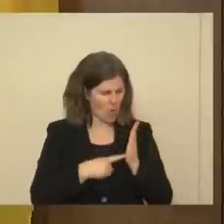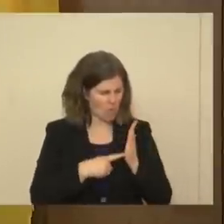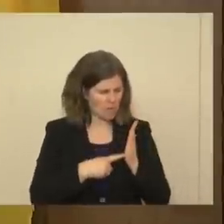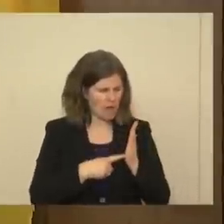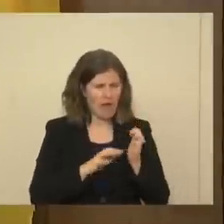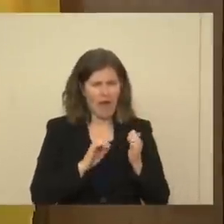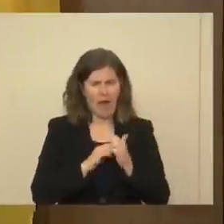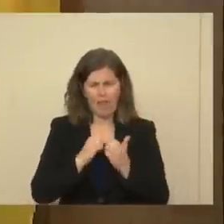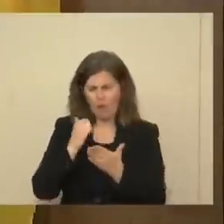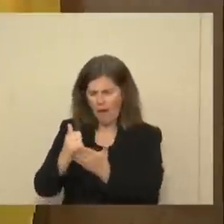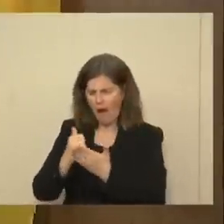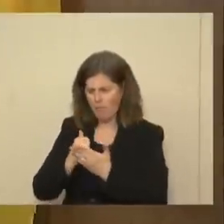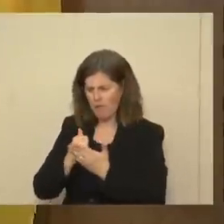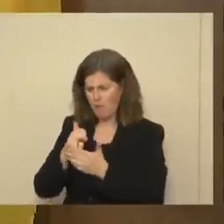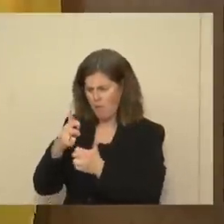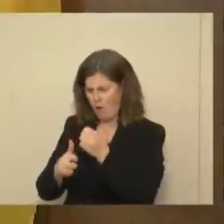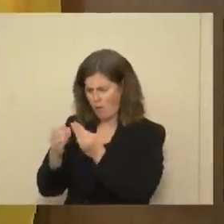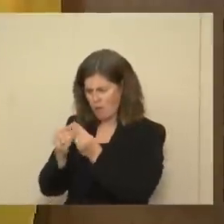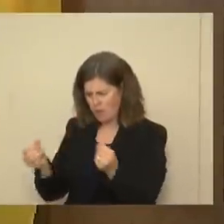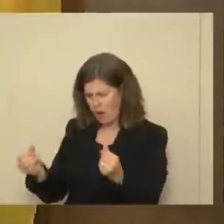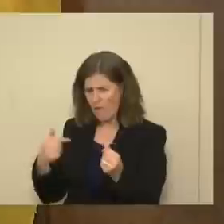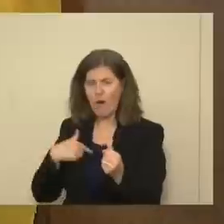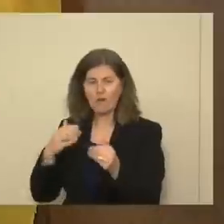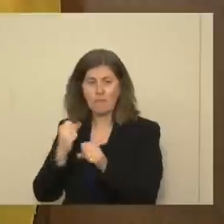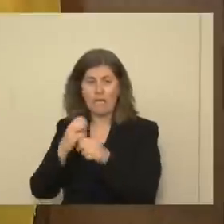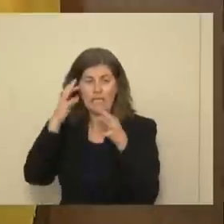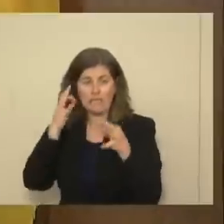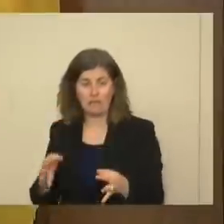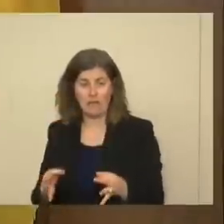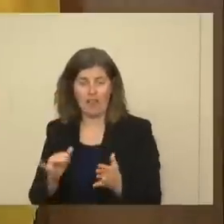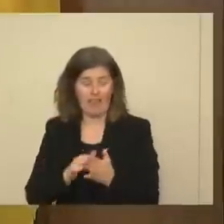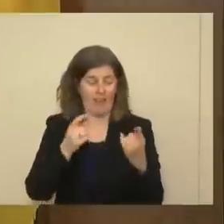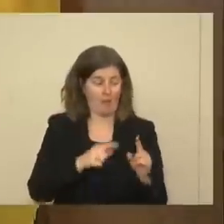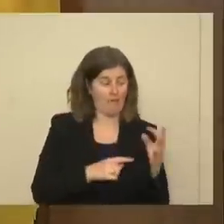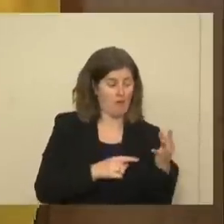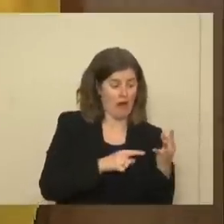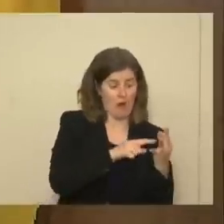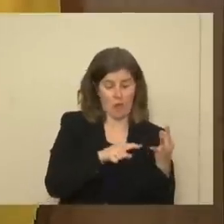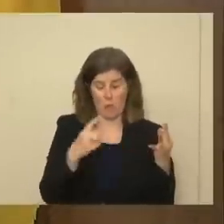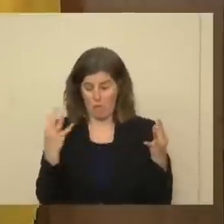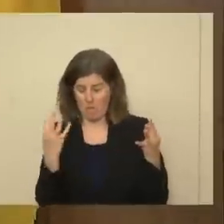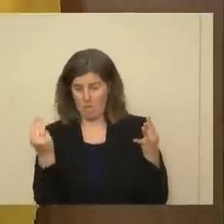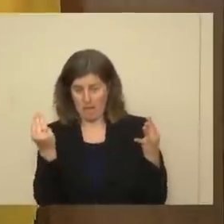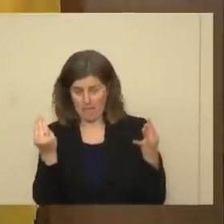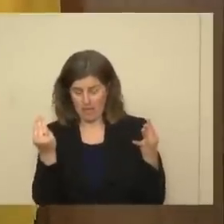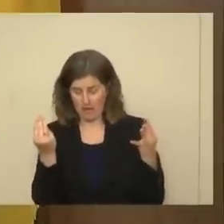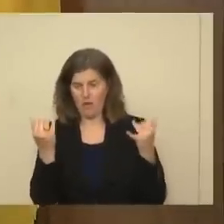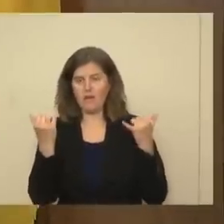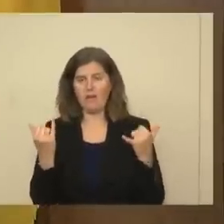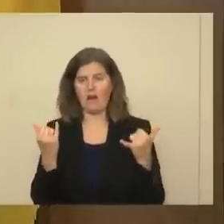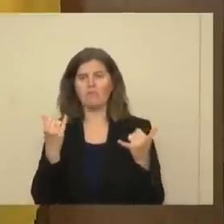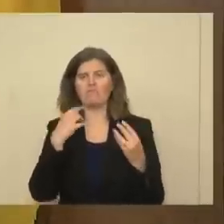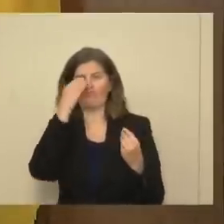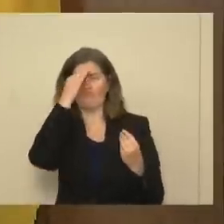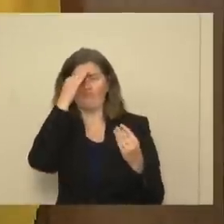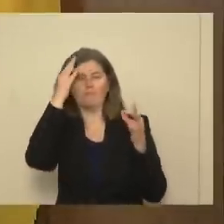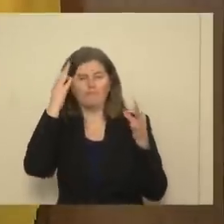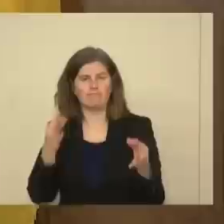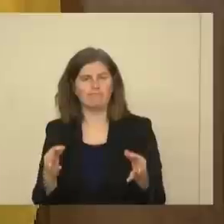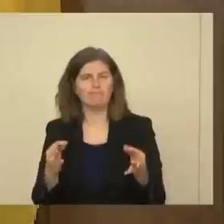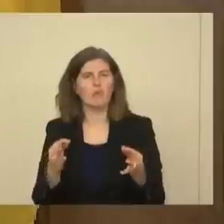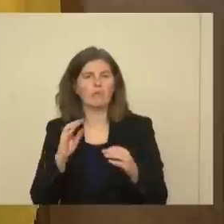problem-solving so that I can make a decision. That occurred Friday through Monday, and now we want you to know what some of those